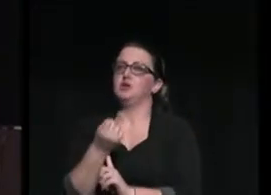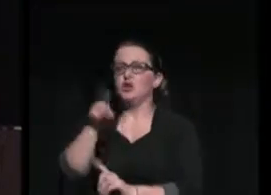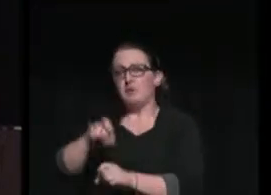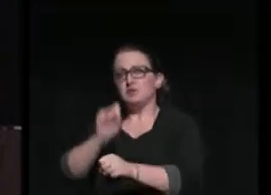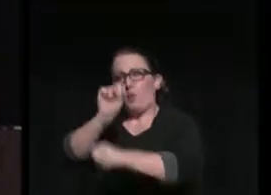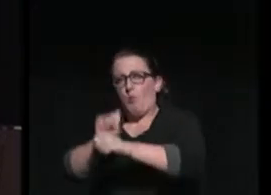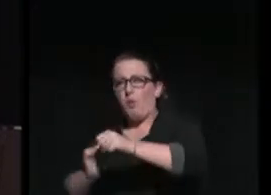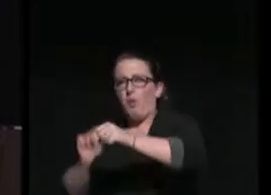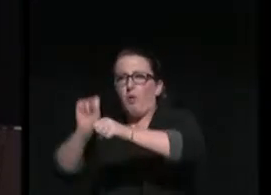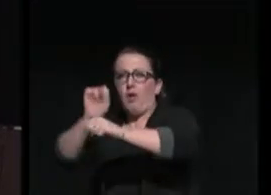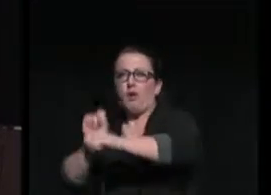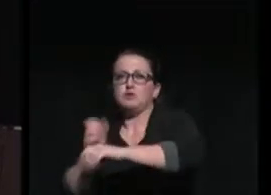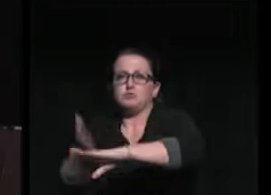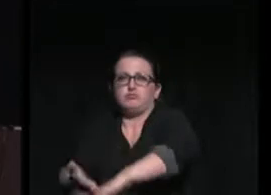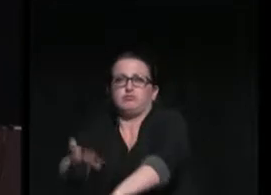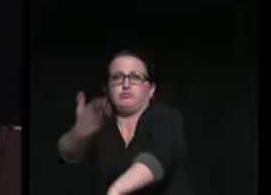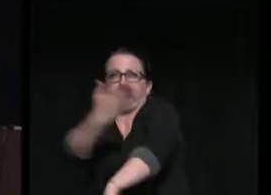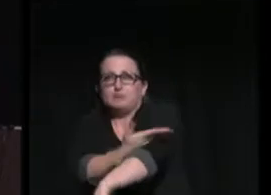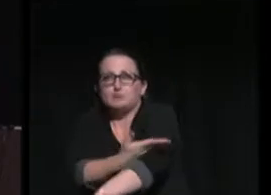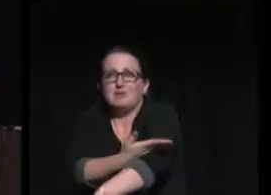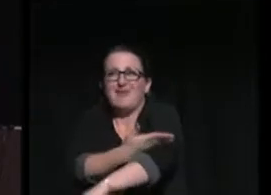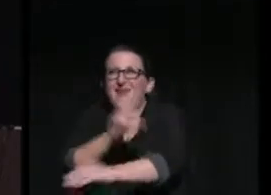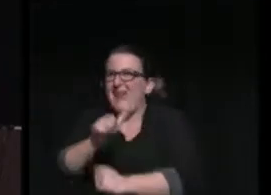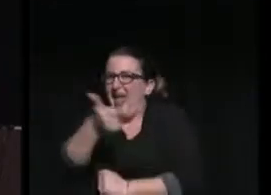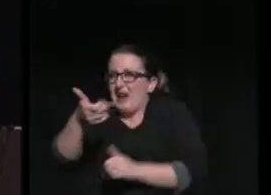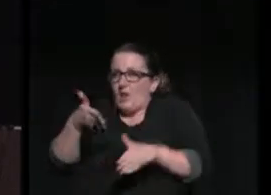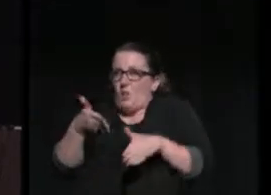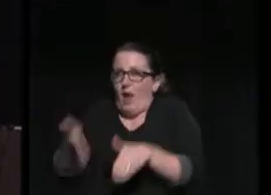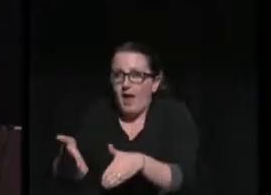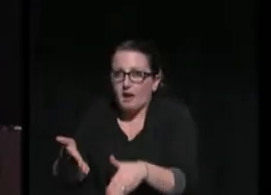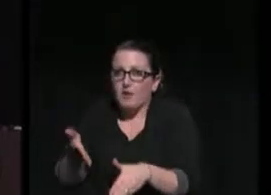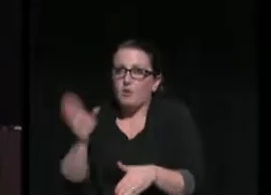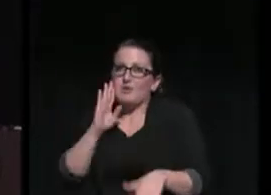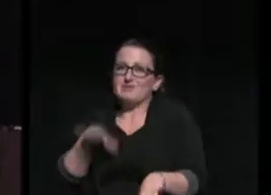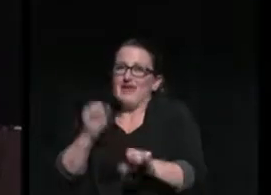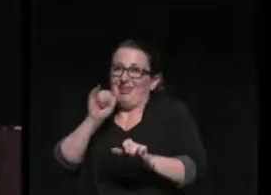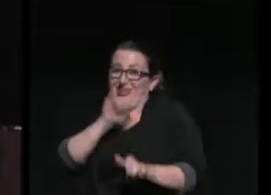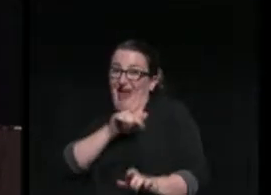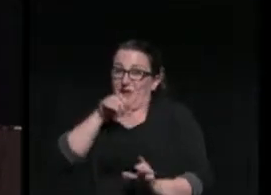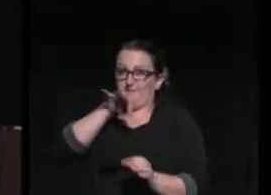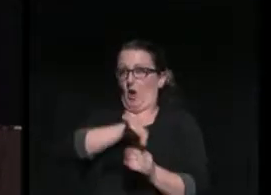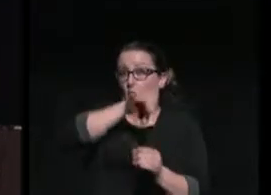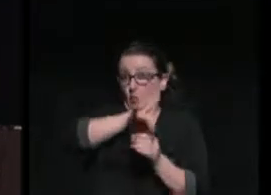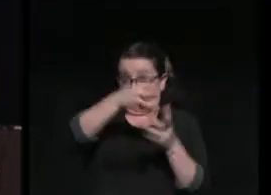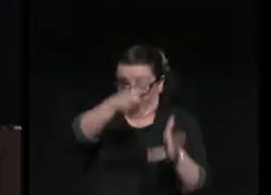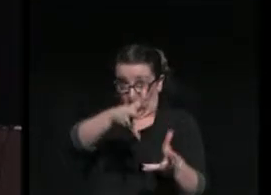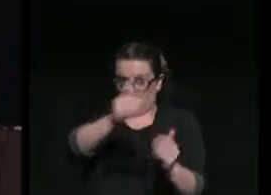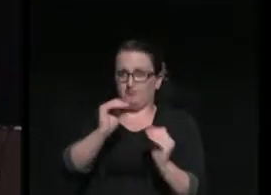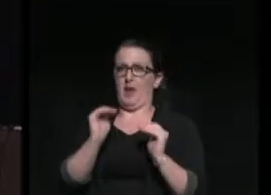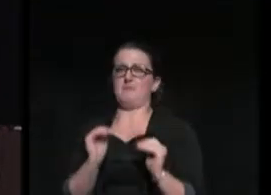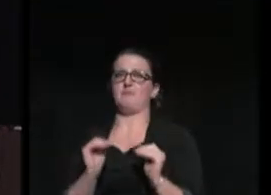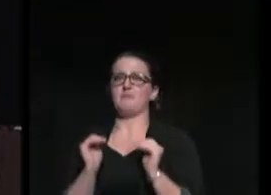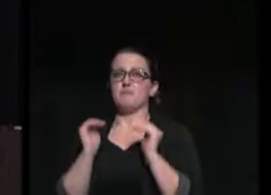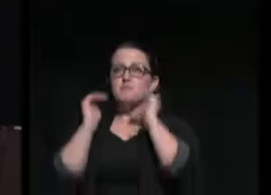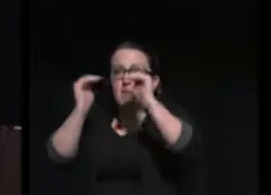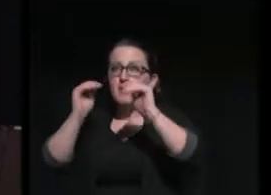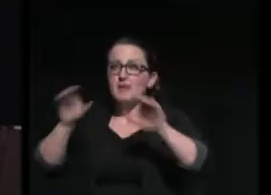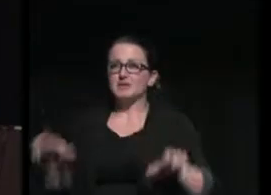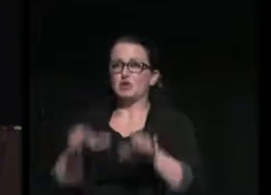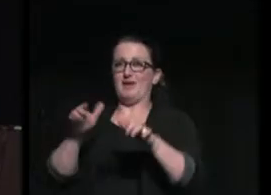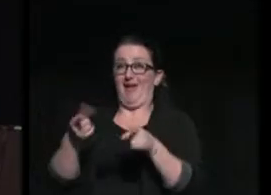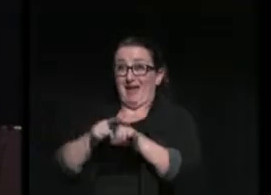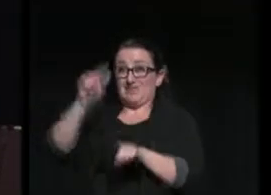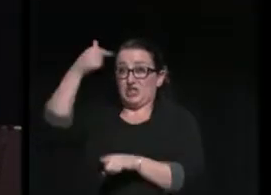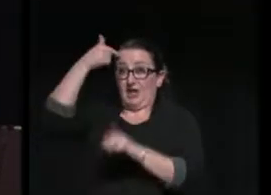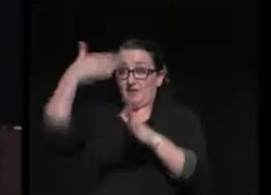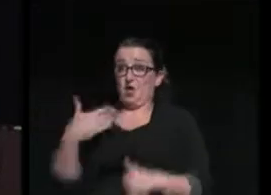in any way will take that singular and personal action to the next step. As governor, I recently signed into law